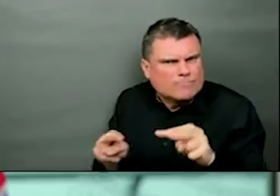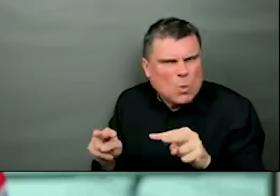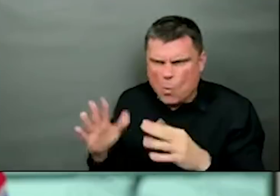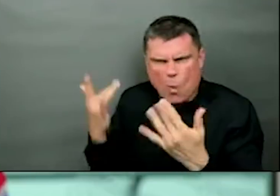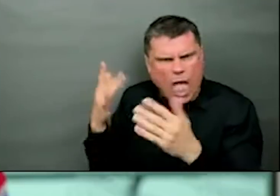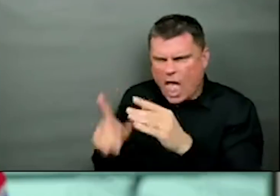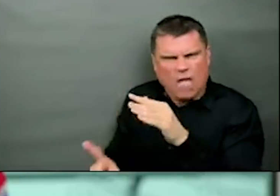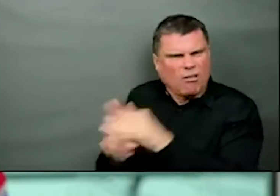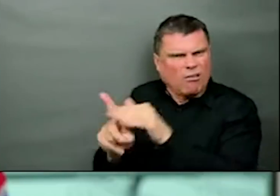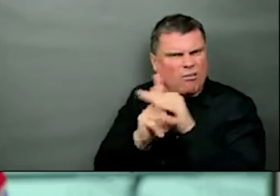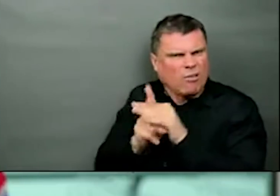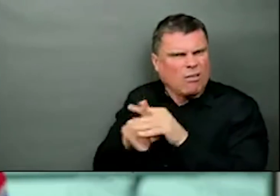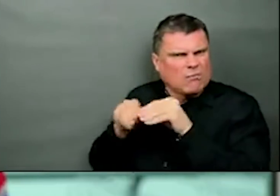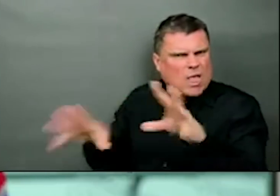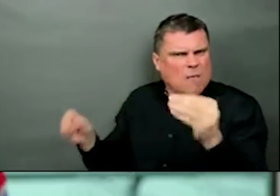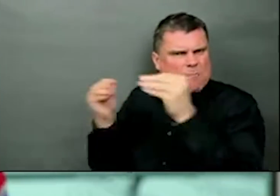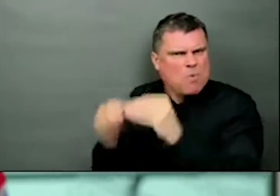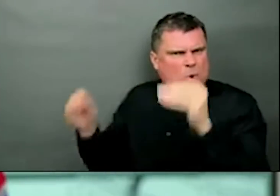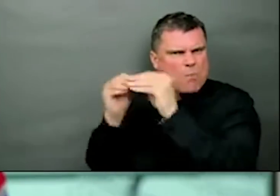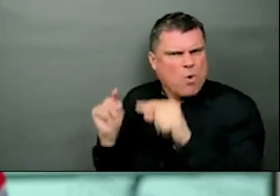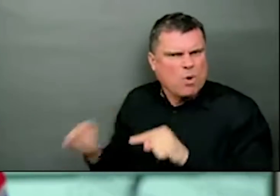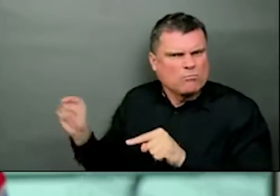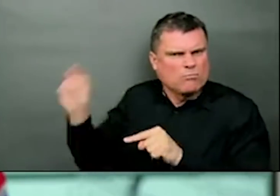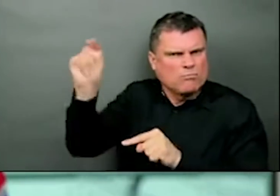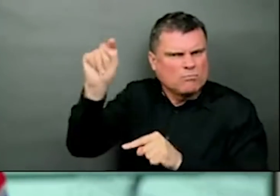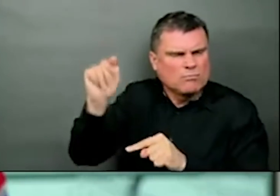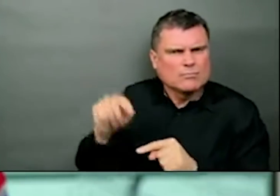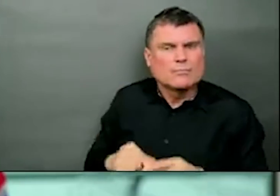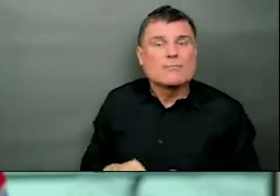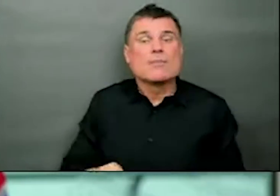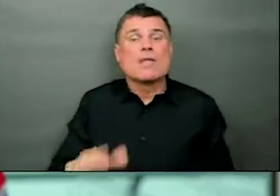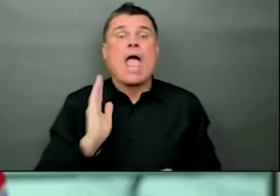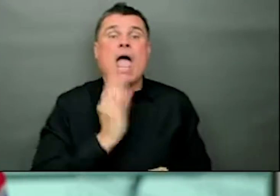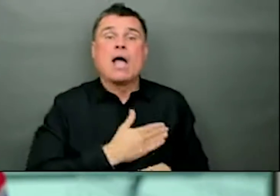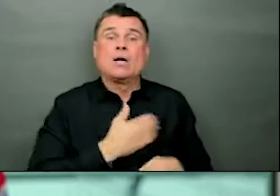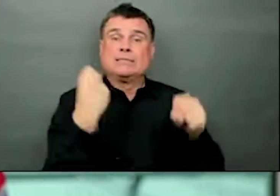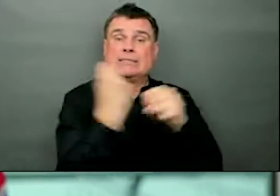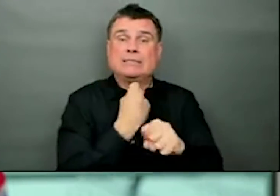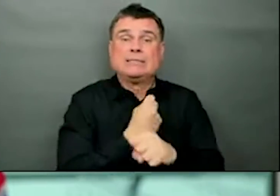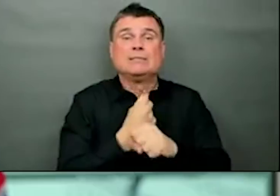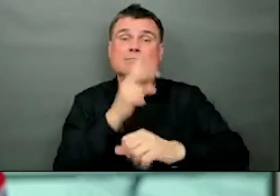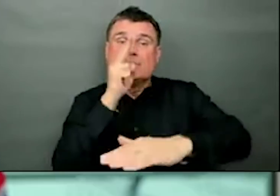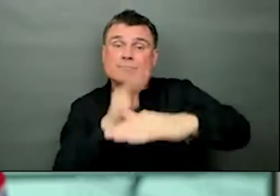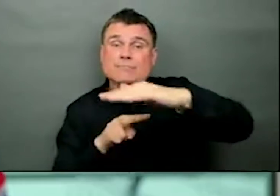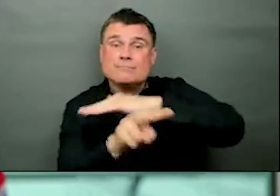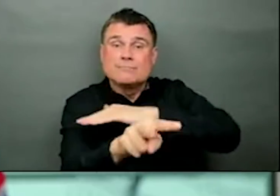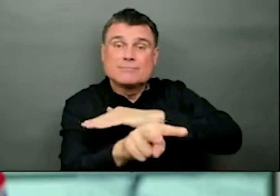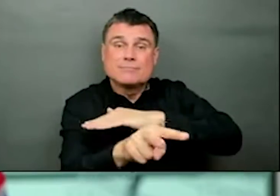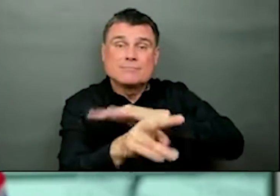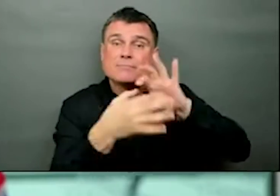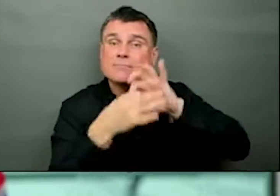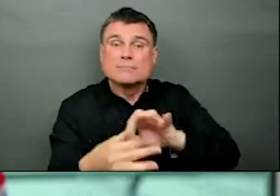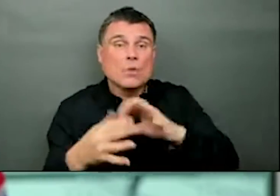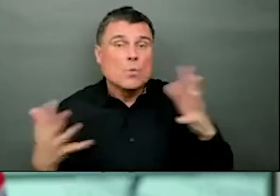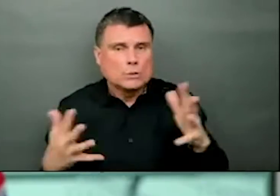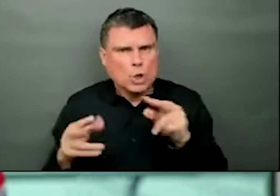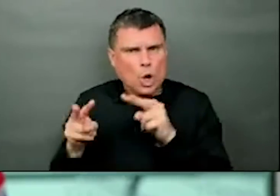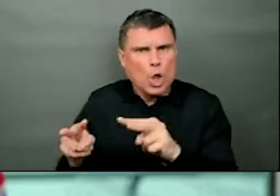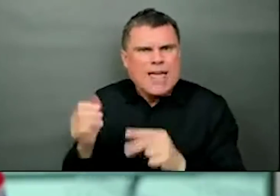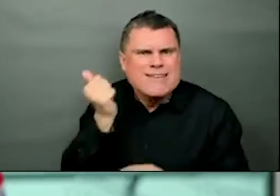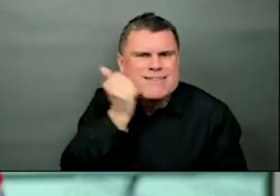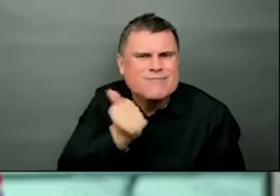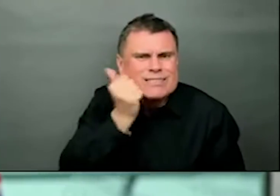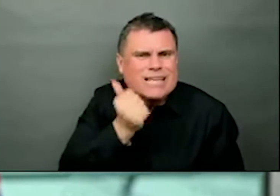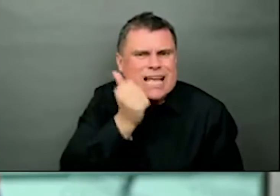monthly in our modelling. But we look at it on a weekly basis as well. It's what we call the reproductive number. And we had been nicely